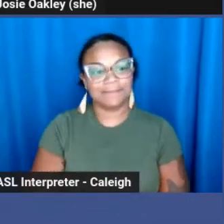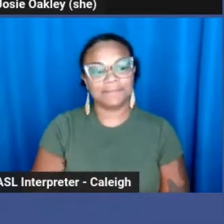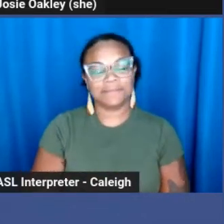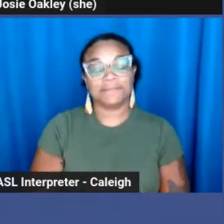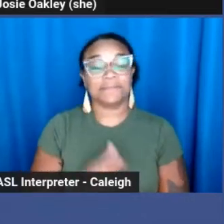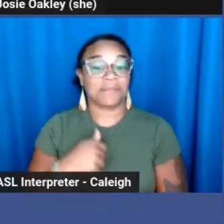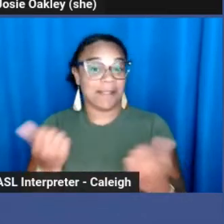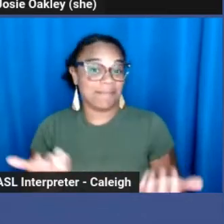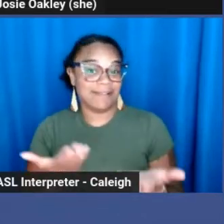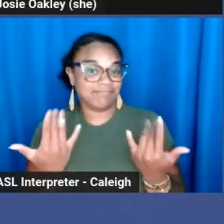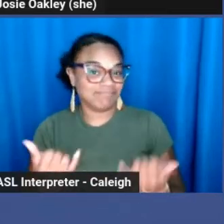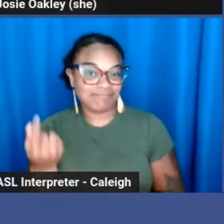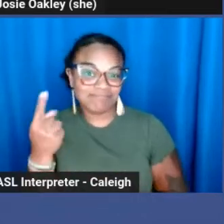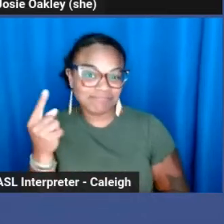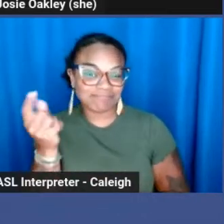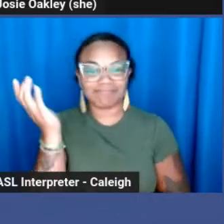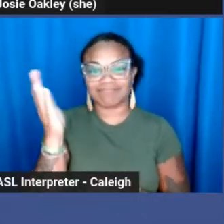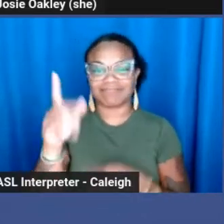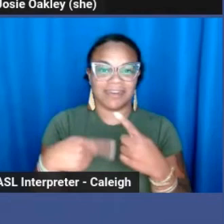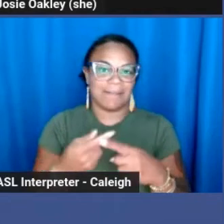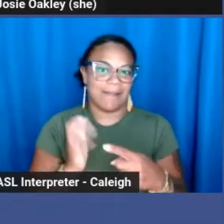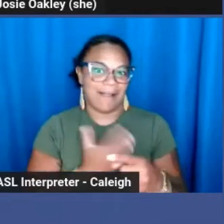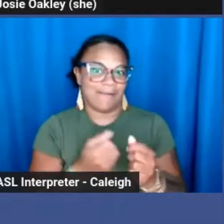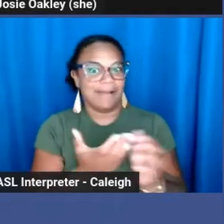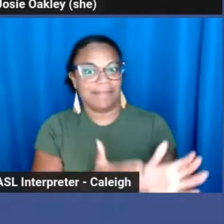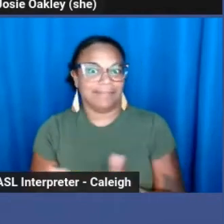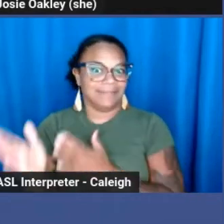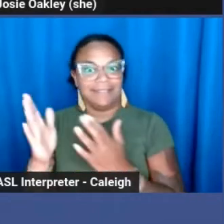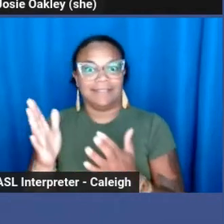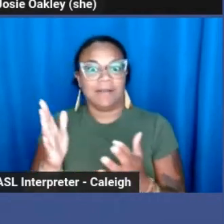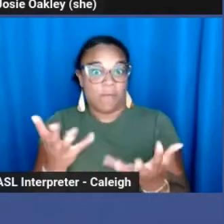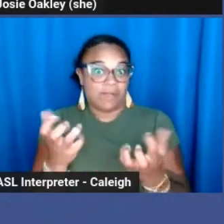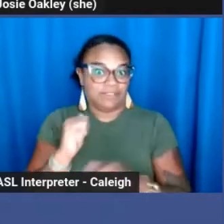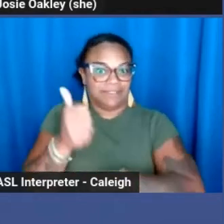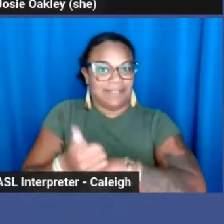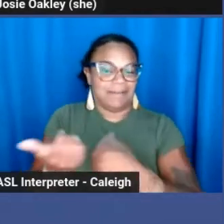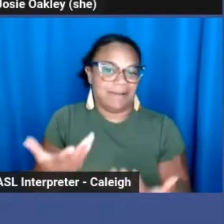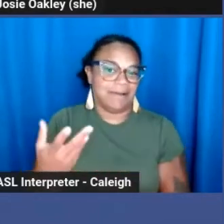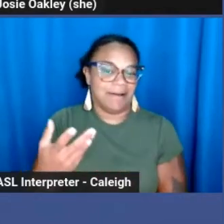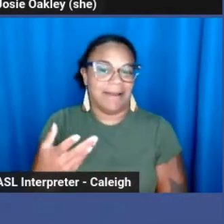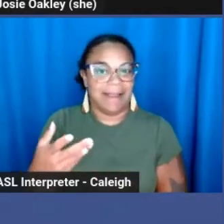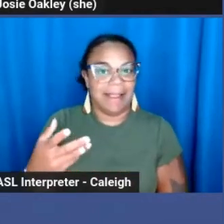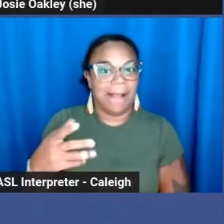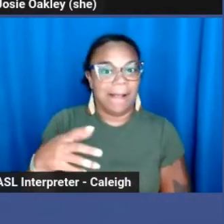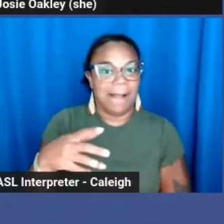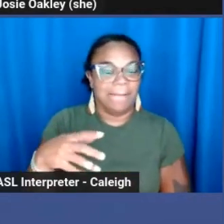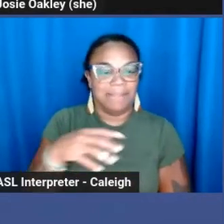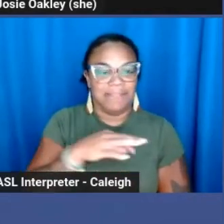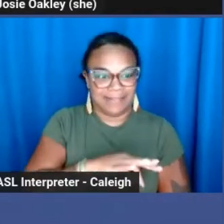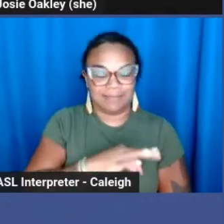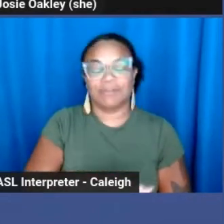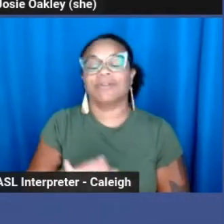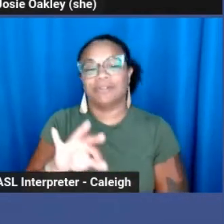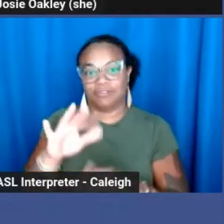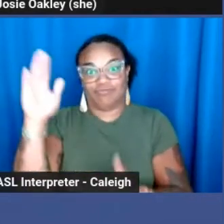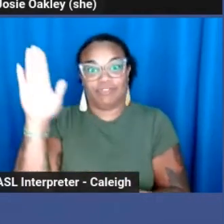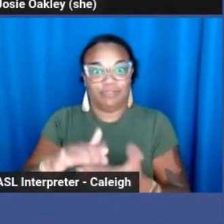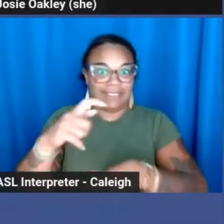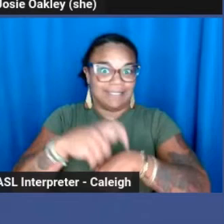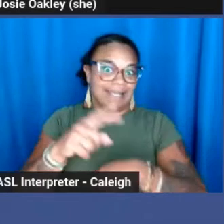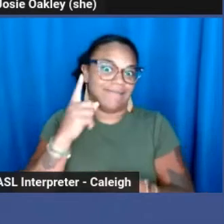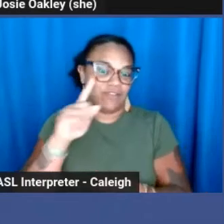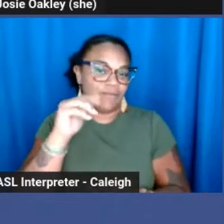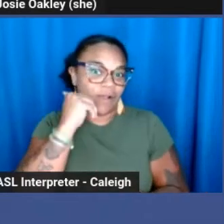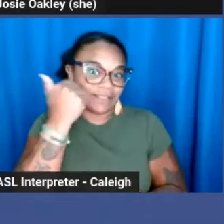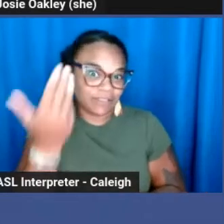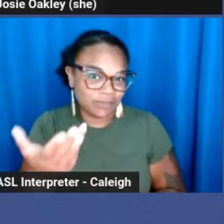And I'm here to talk today about an initiative we're working on in Pittsburgh to reduce the jail time and fines for prostitution by